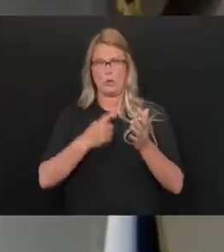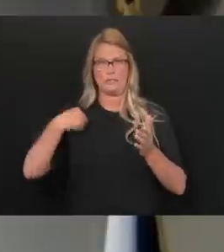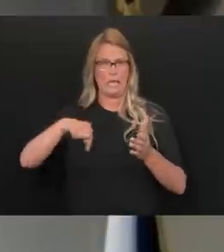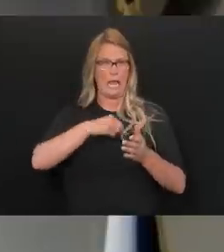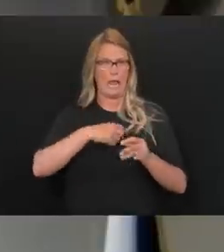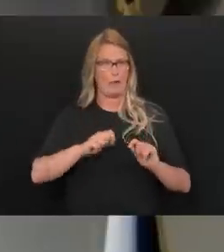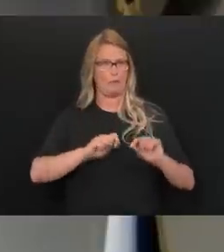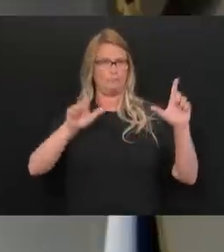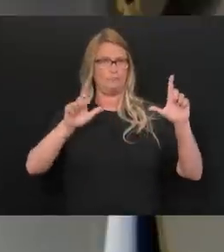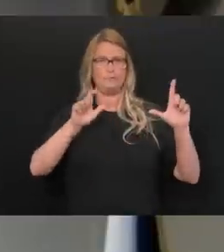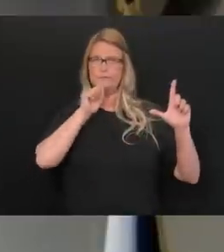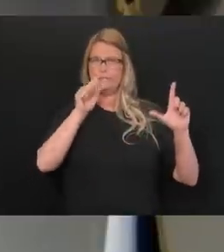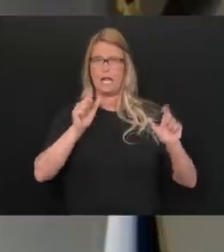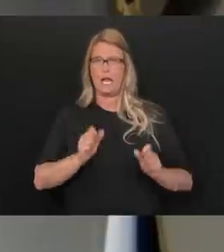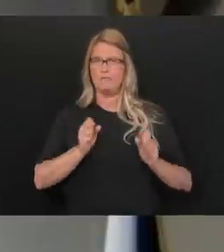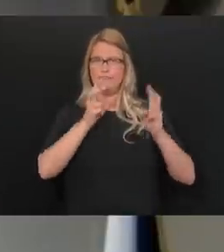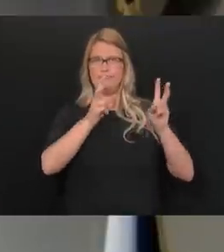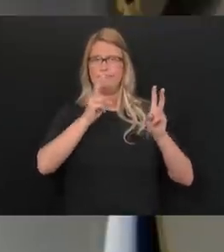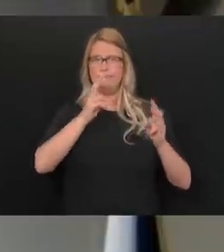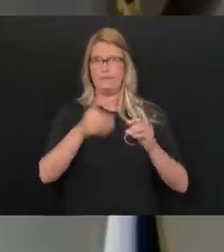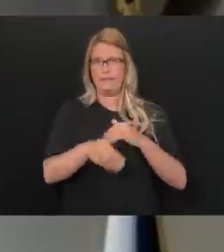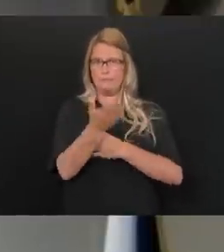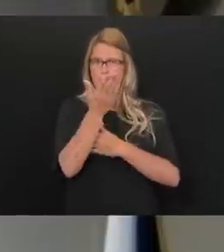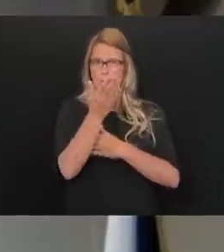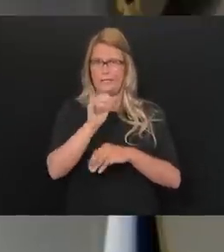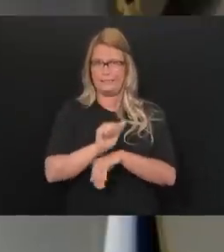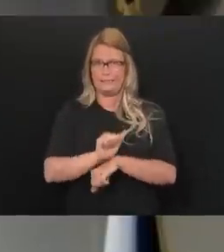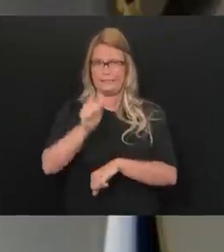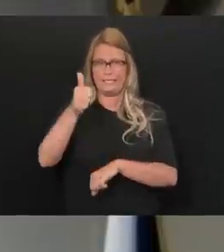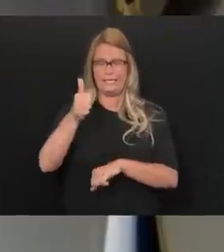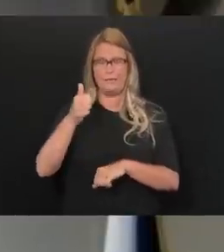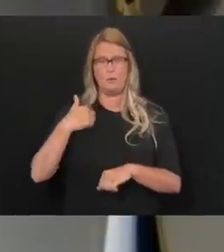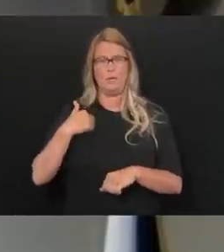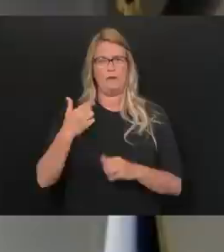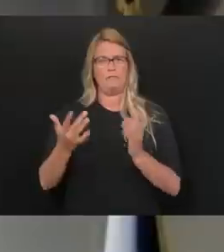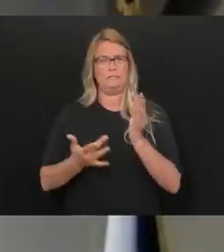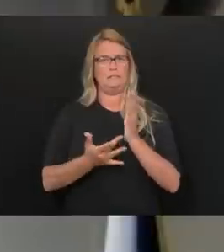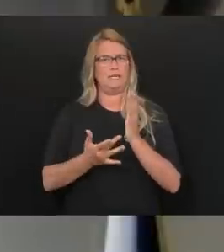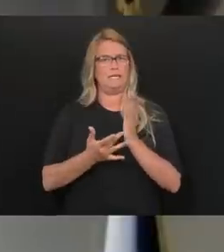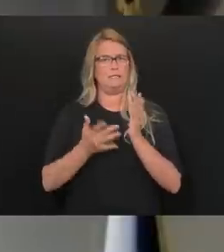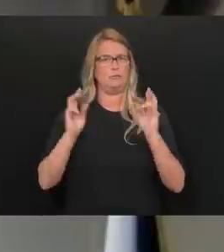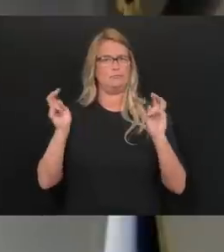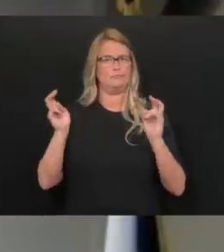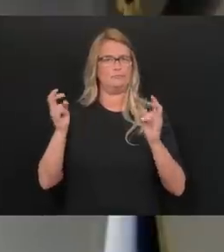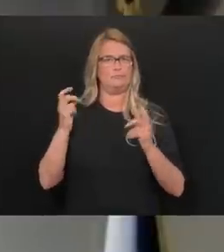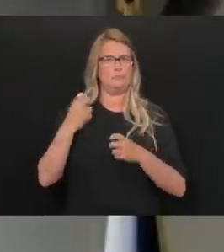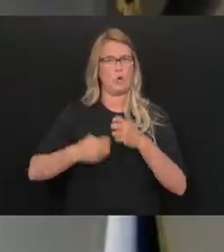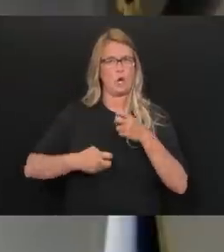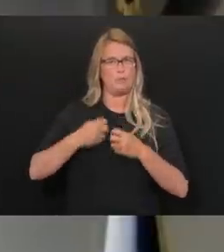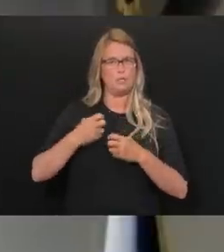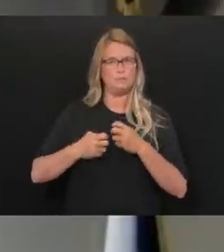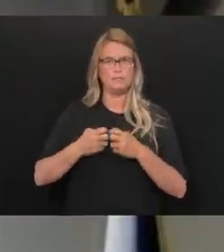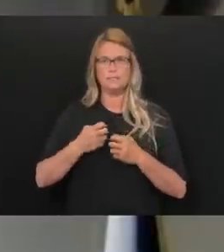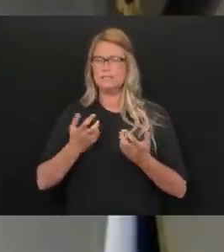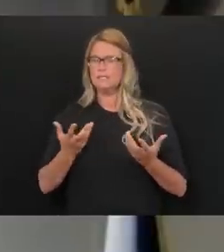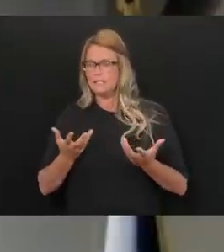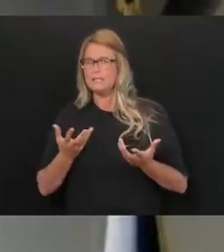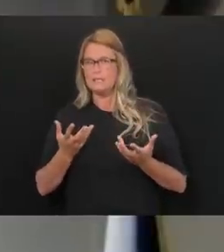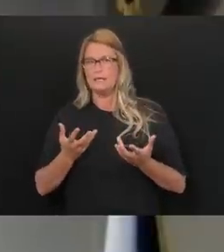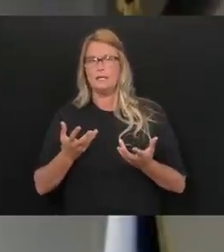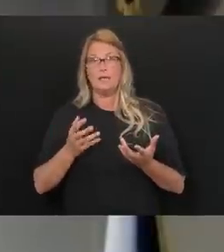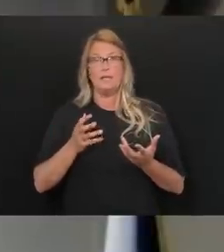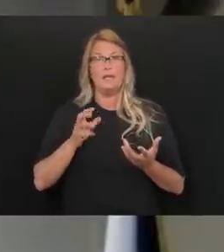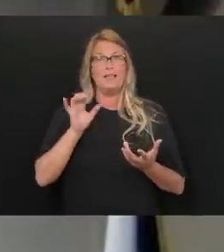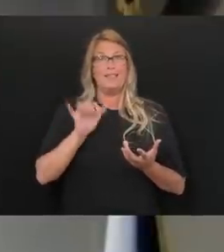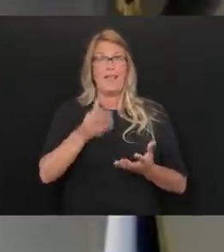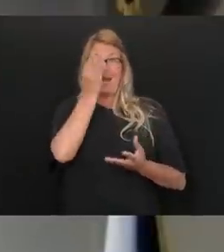this morning at, uh, 10 a.m. there was a technical, uh, glitch in terms of rerouting of, uh, system, uh, that